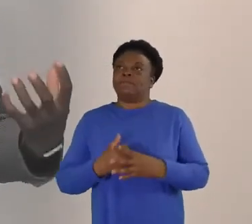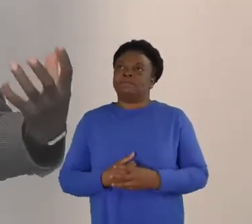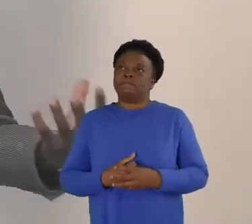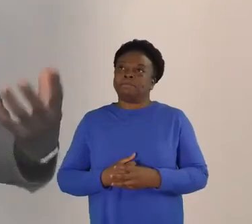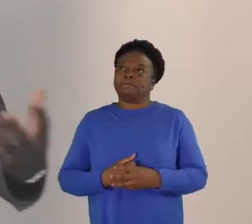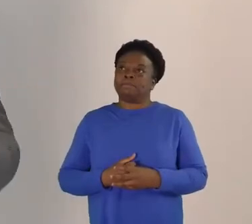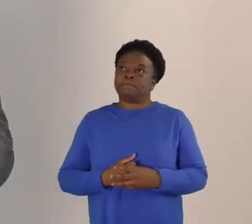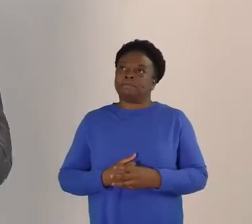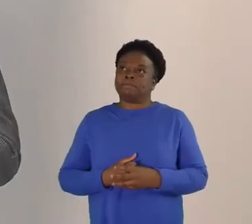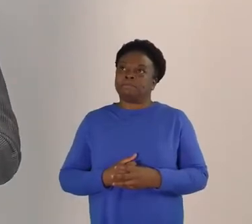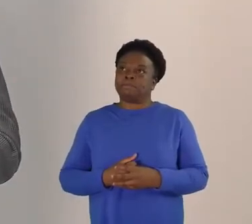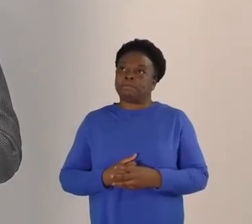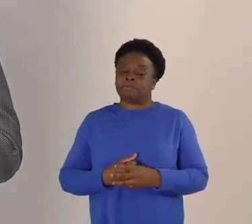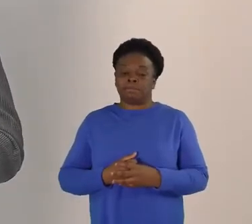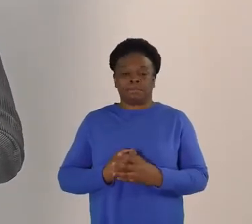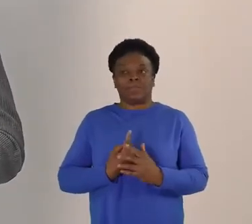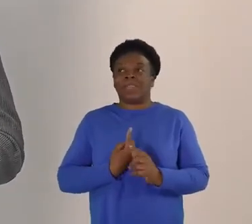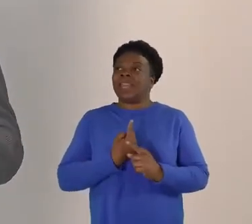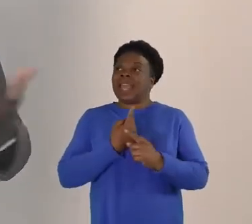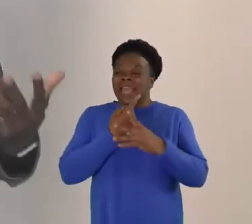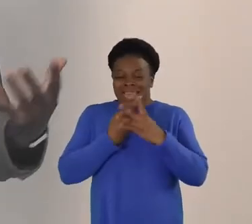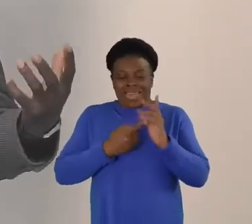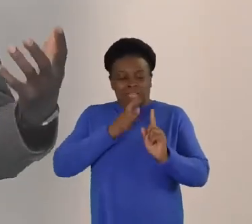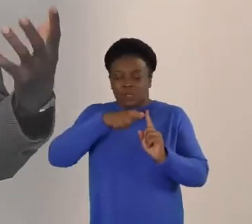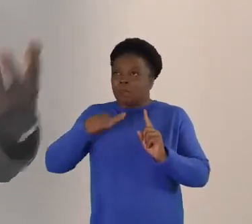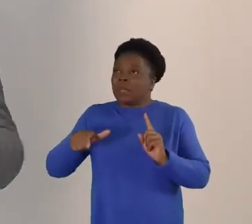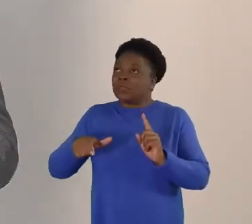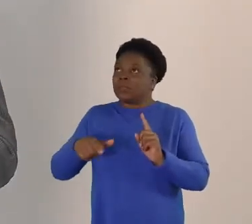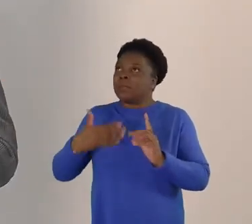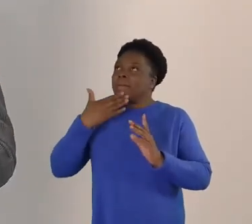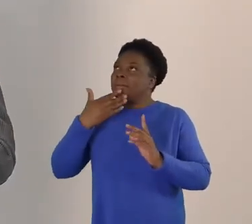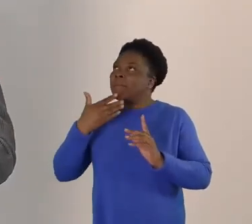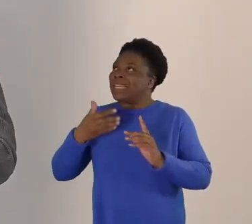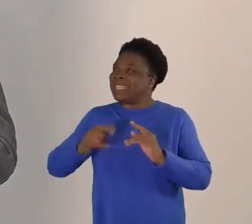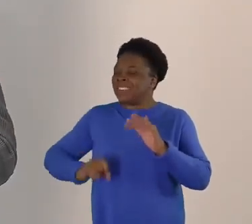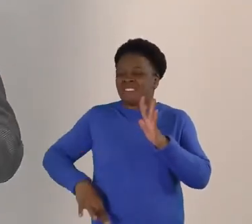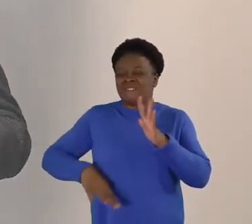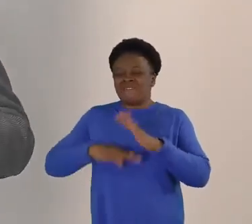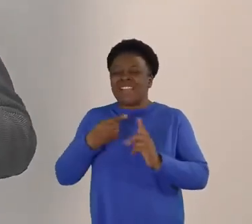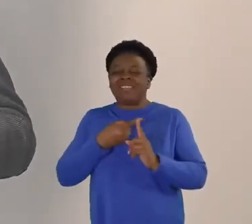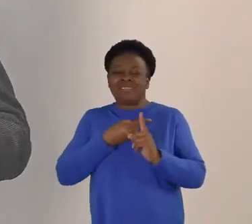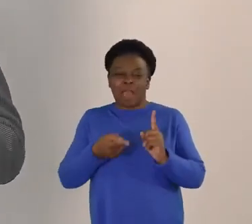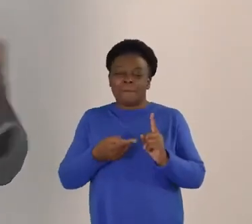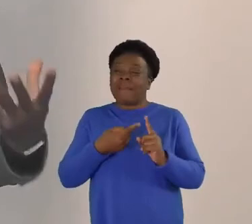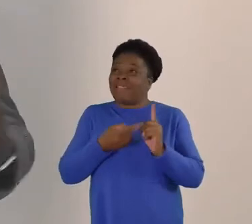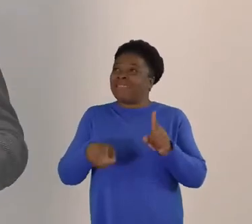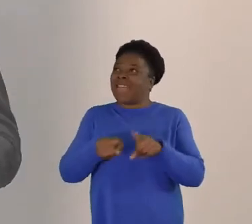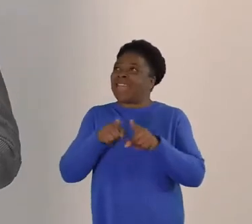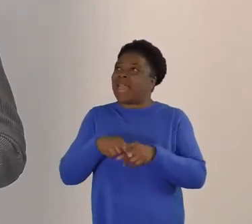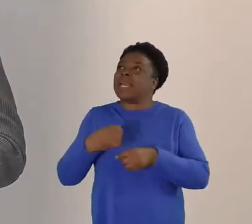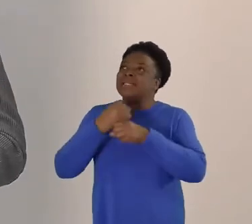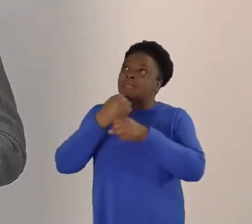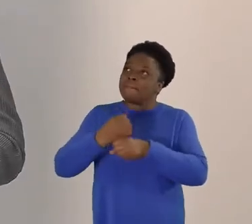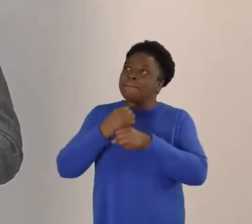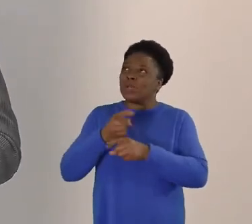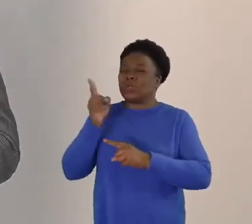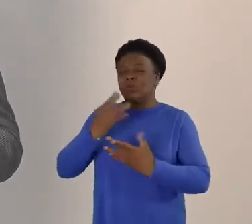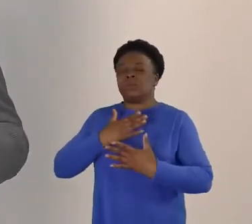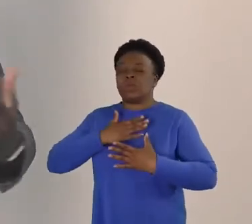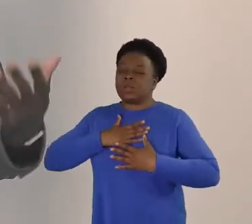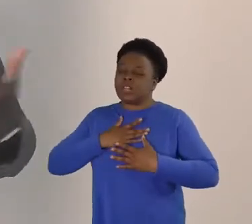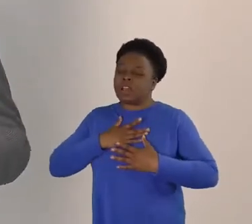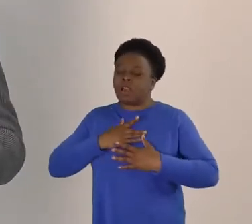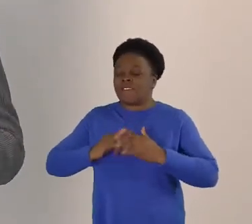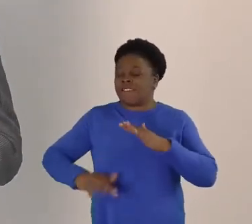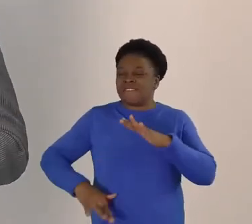these temples available, Lord, you will fill it. You love filling temples. You love filling temples that are dedicated to you. And